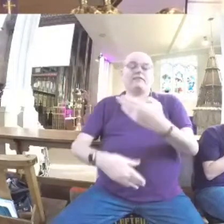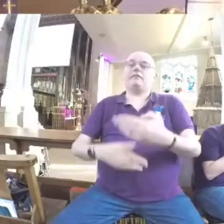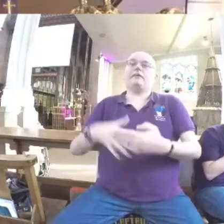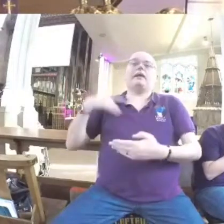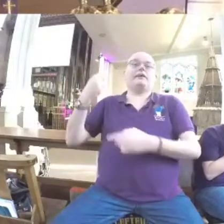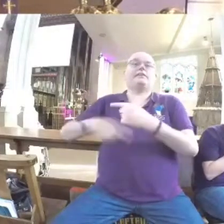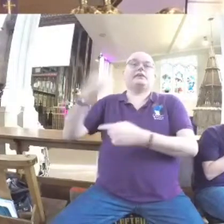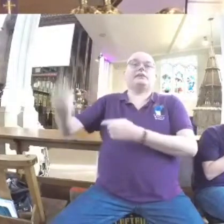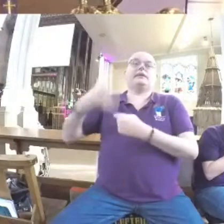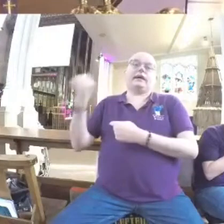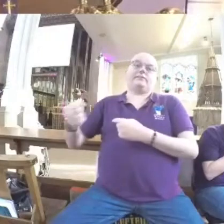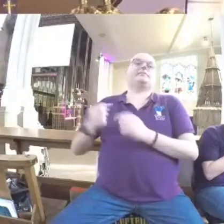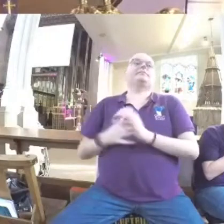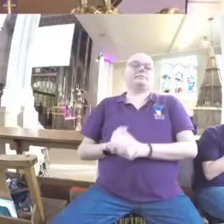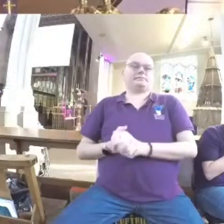have eternal life.